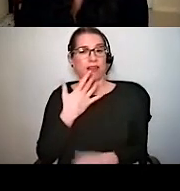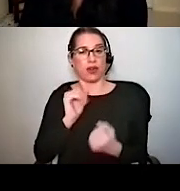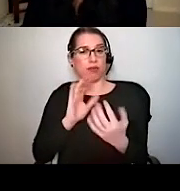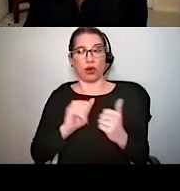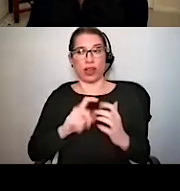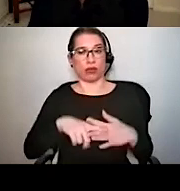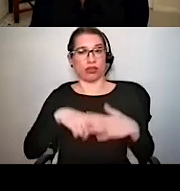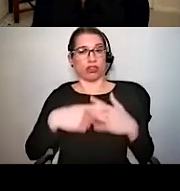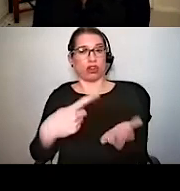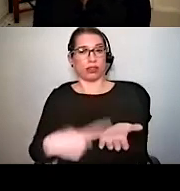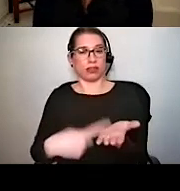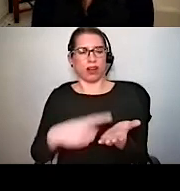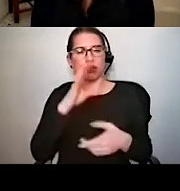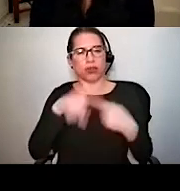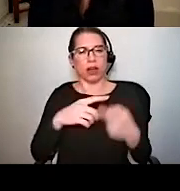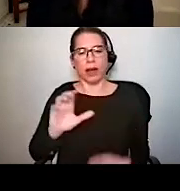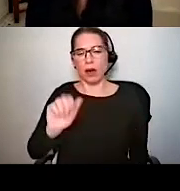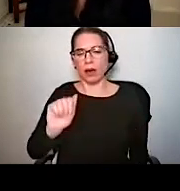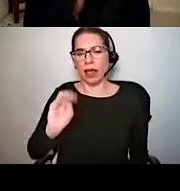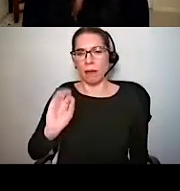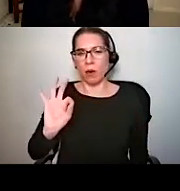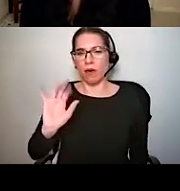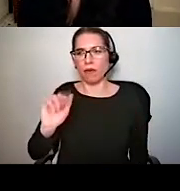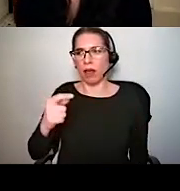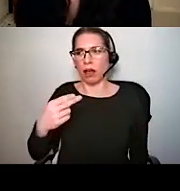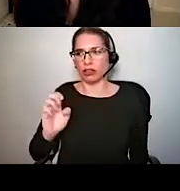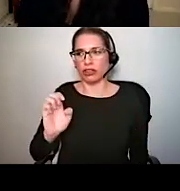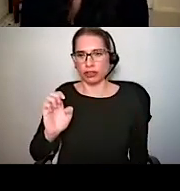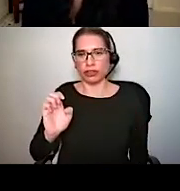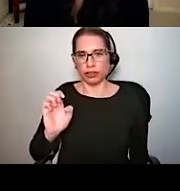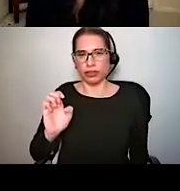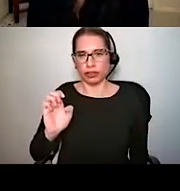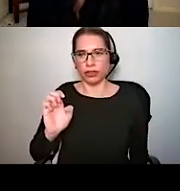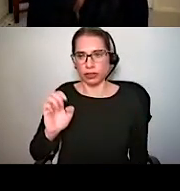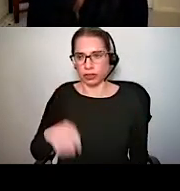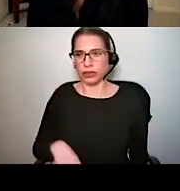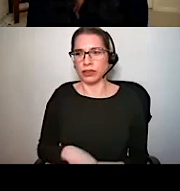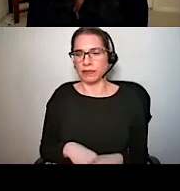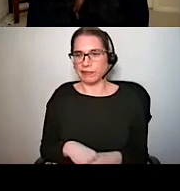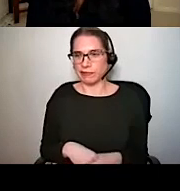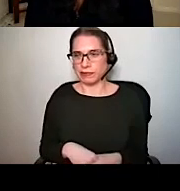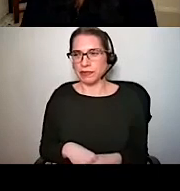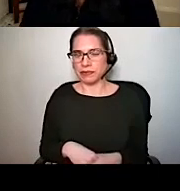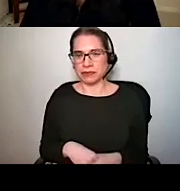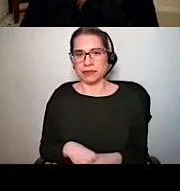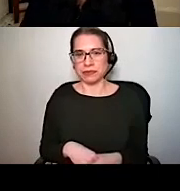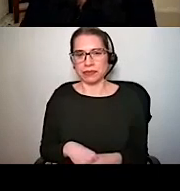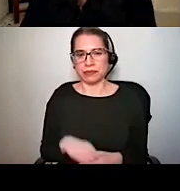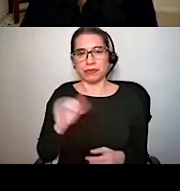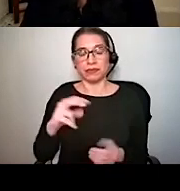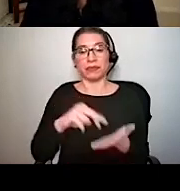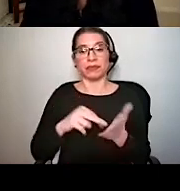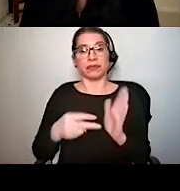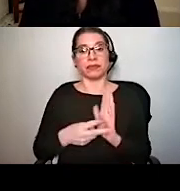about camouflage. So camouflage enables an organism to exploit the noise of its